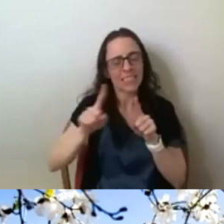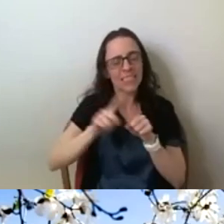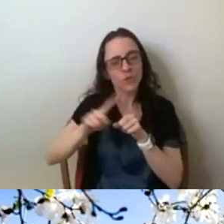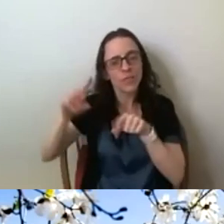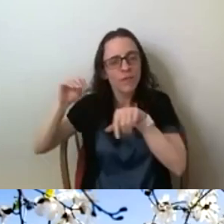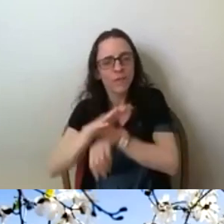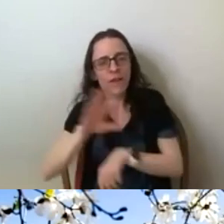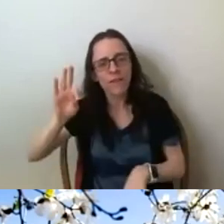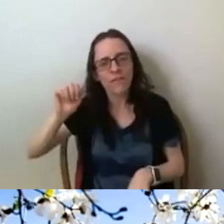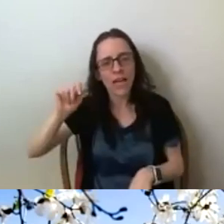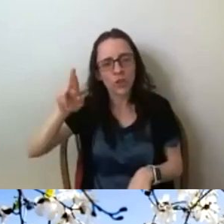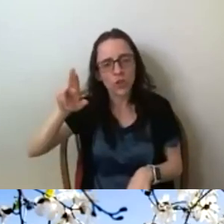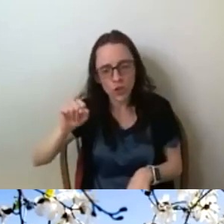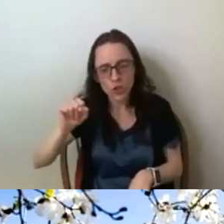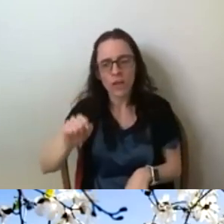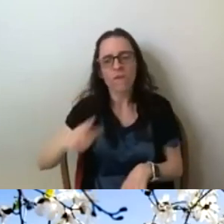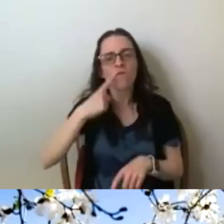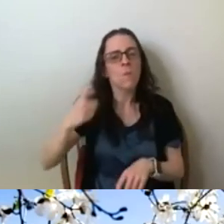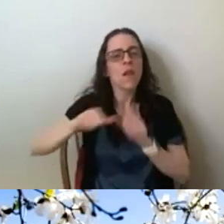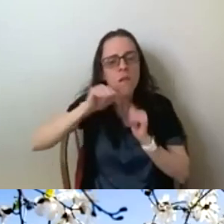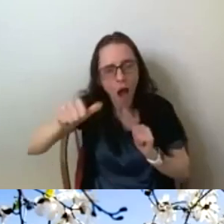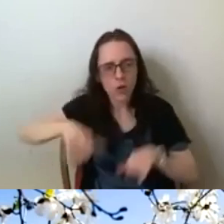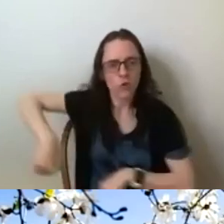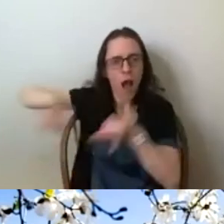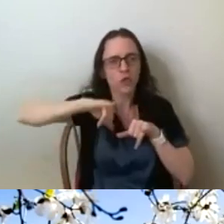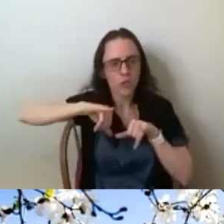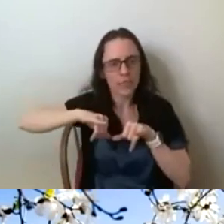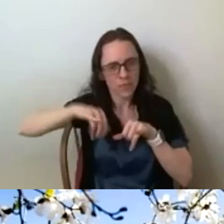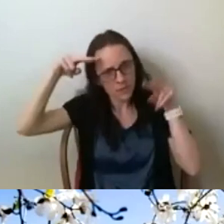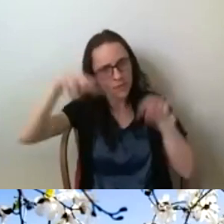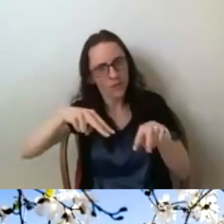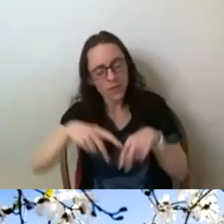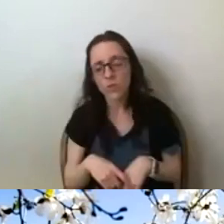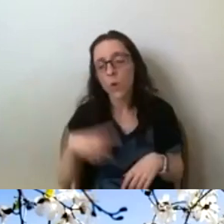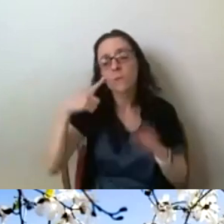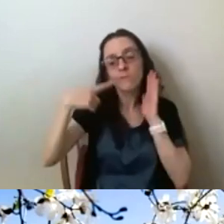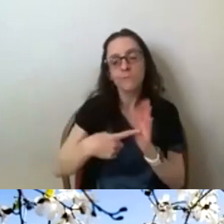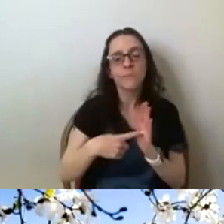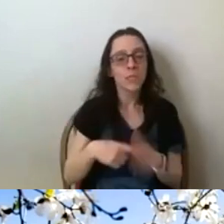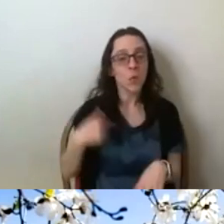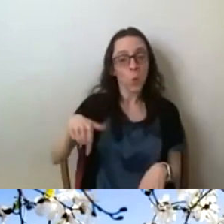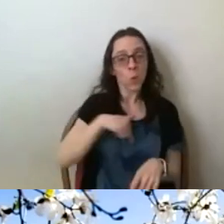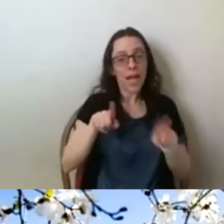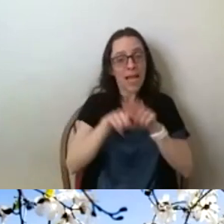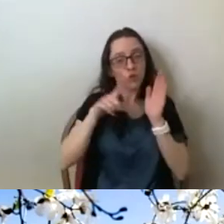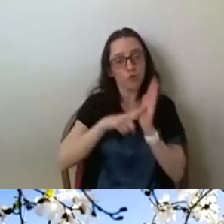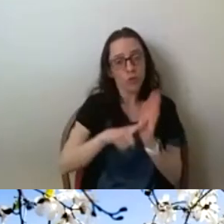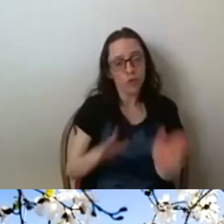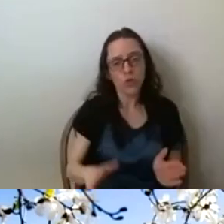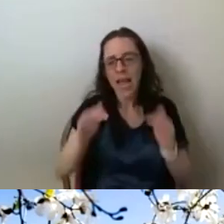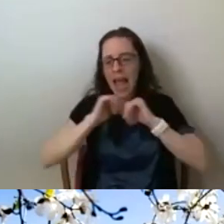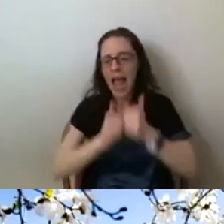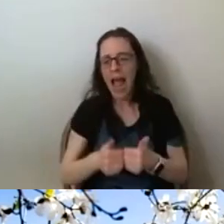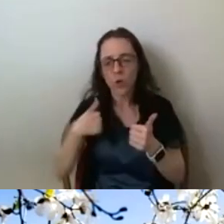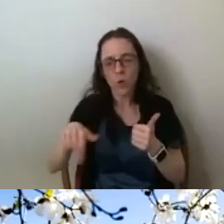school of thought? Here I am thinking, how do all as researchers extend beyond the Rawlsian school